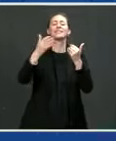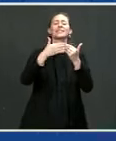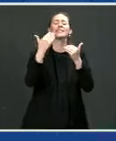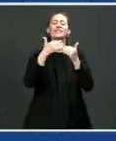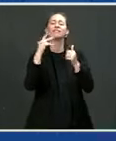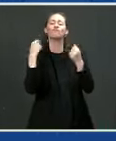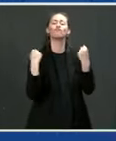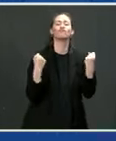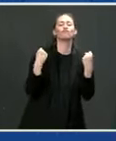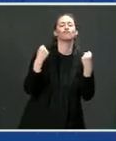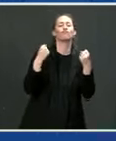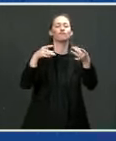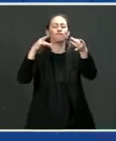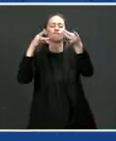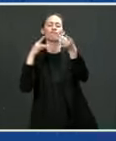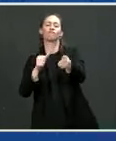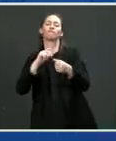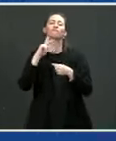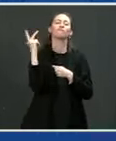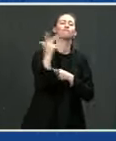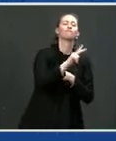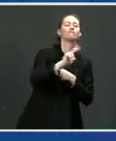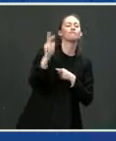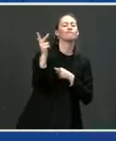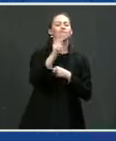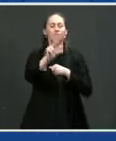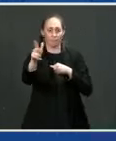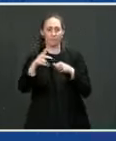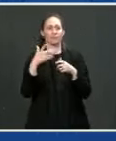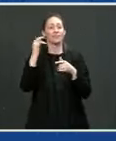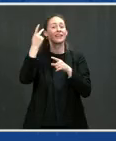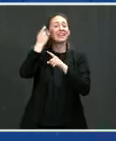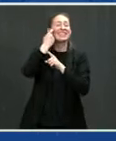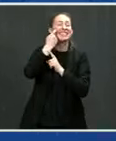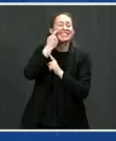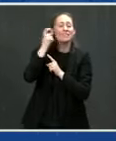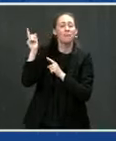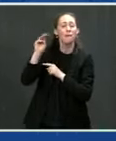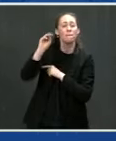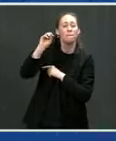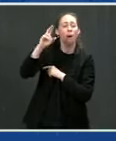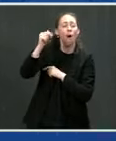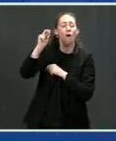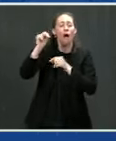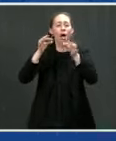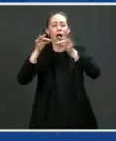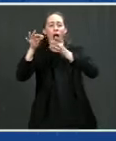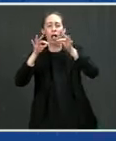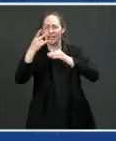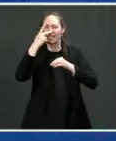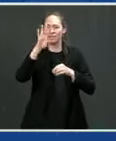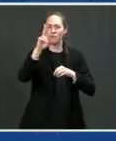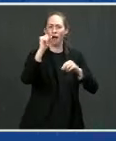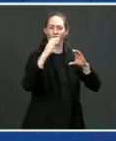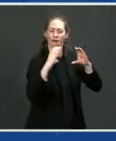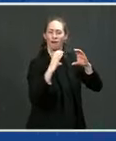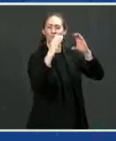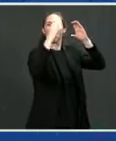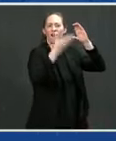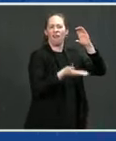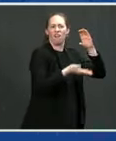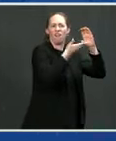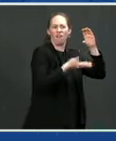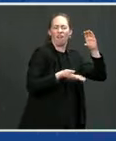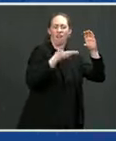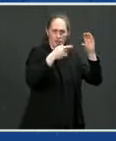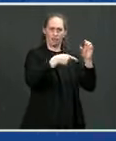Also, as Morgan was showing you, installing the batteries at the bottom of the bus gives us that lower center of gravity and also makes a nice, smooth,